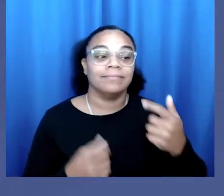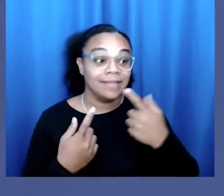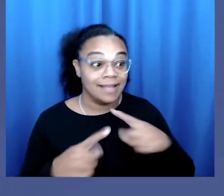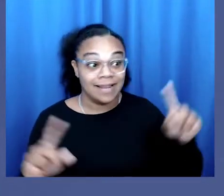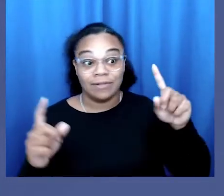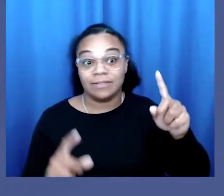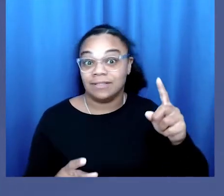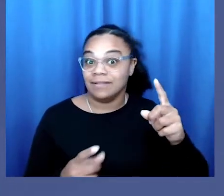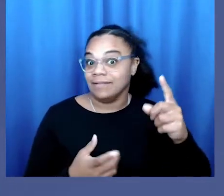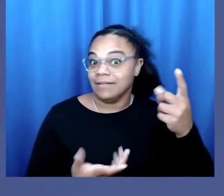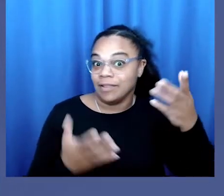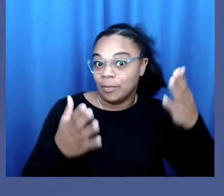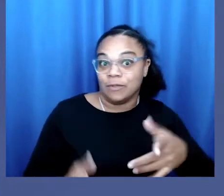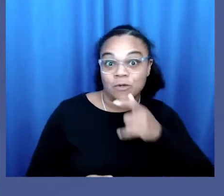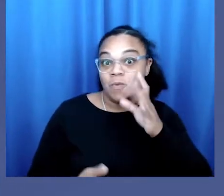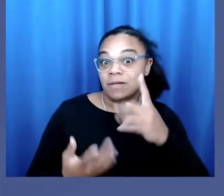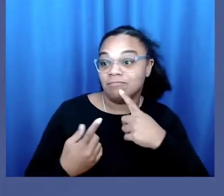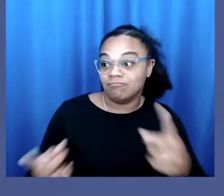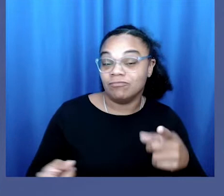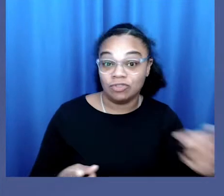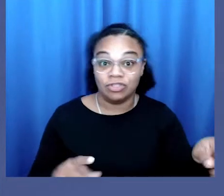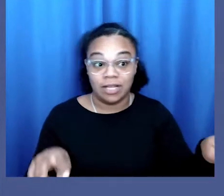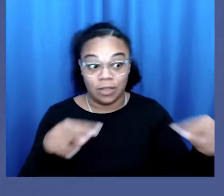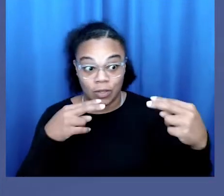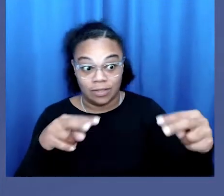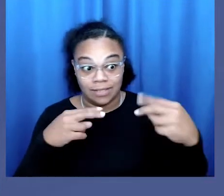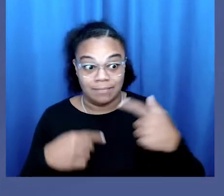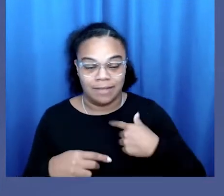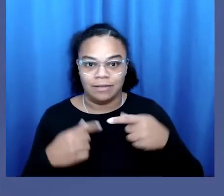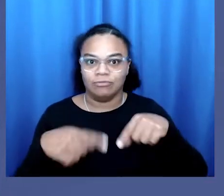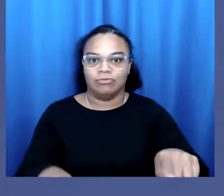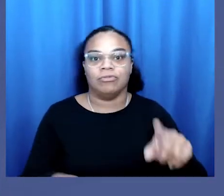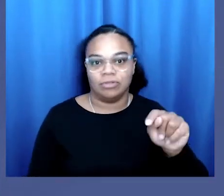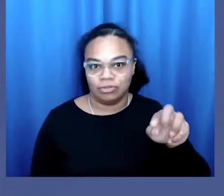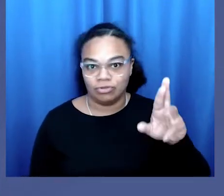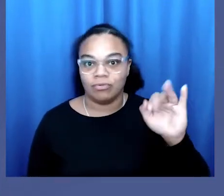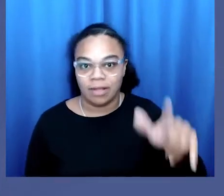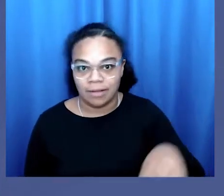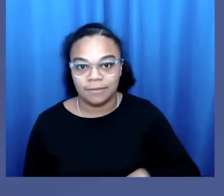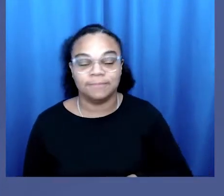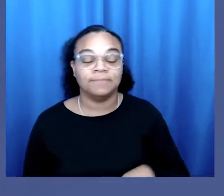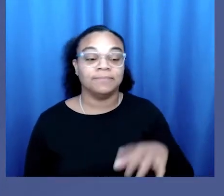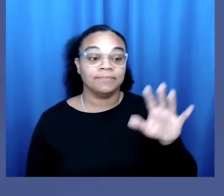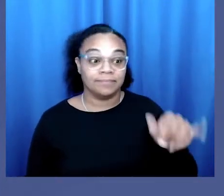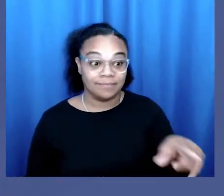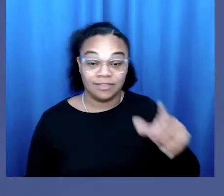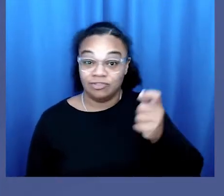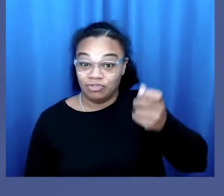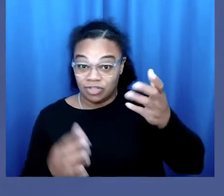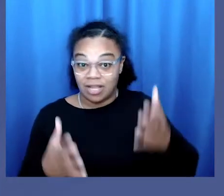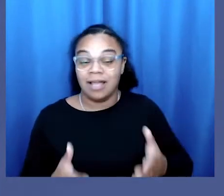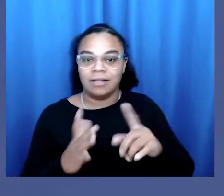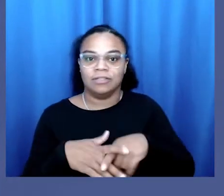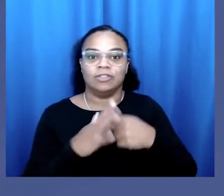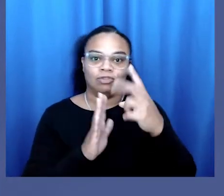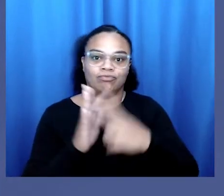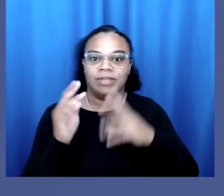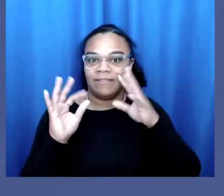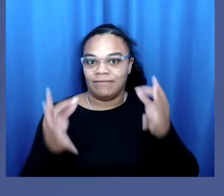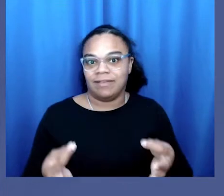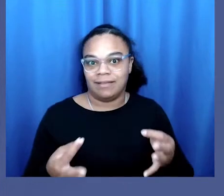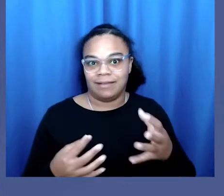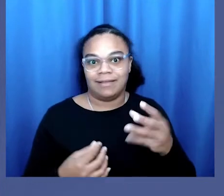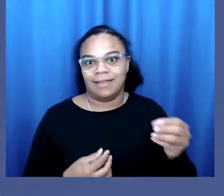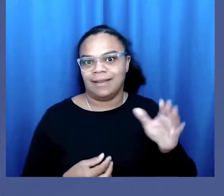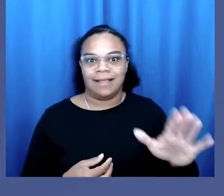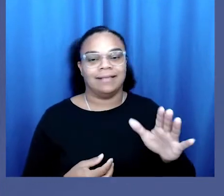foreperson, another good sign. She had made the most eye contact with me over the course of the trial. Judge Kasabai begins to read the